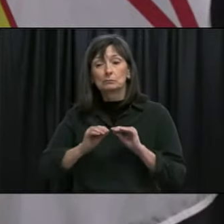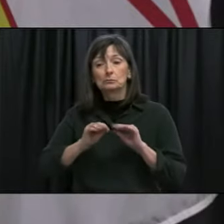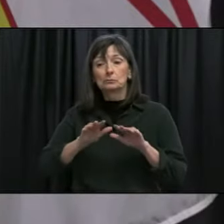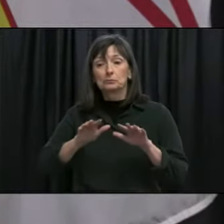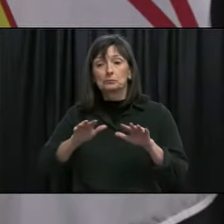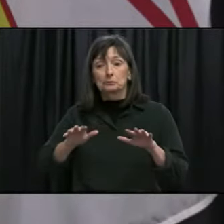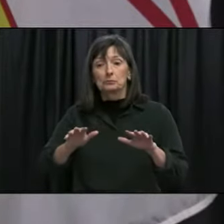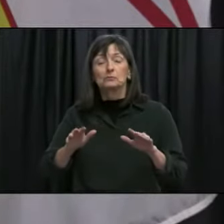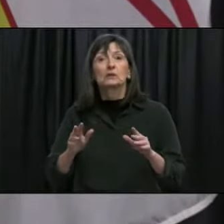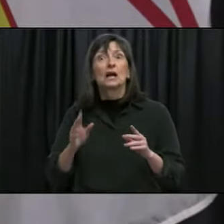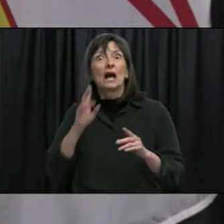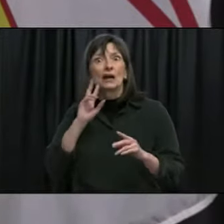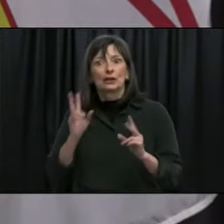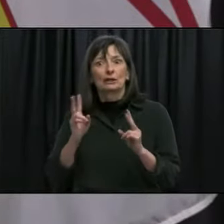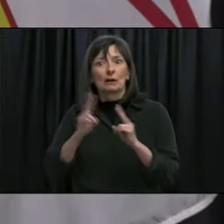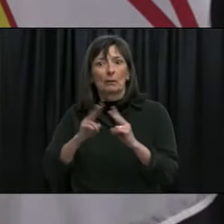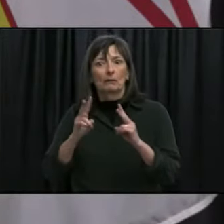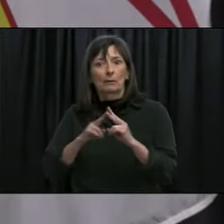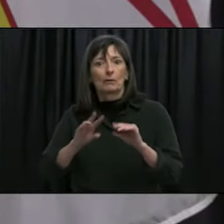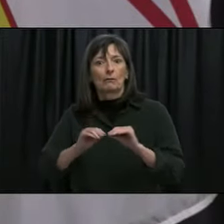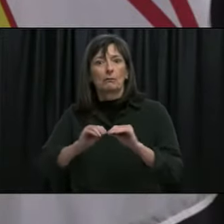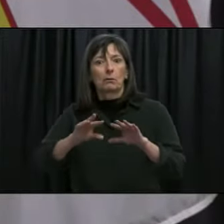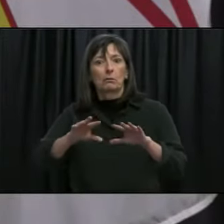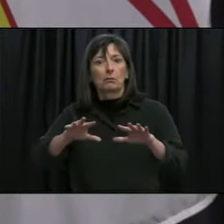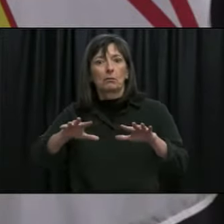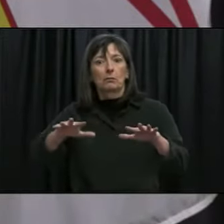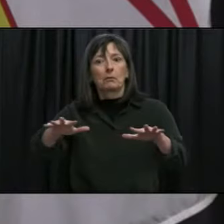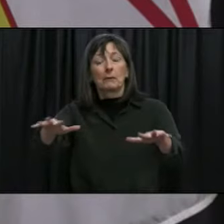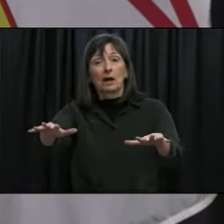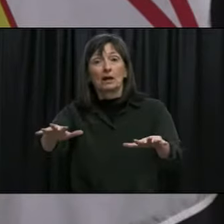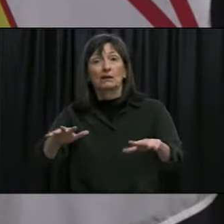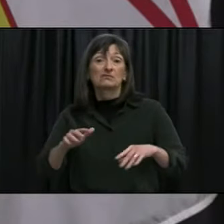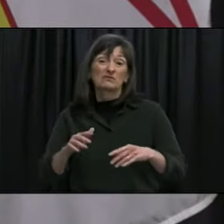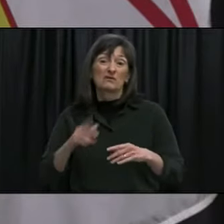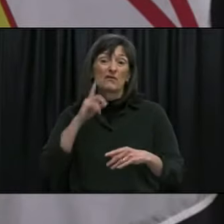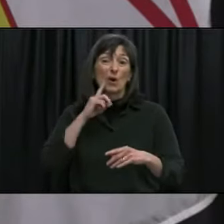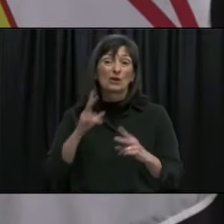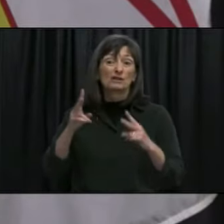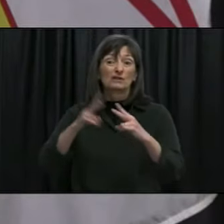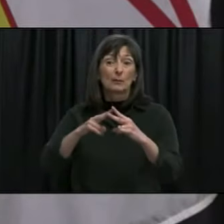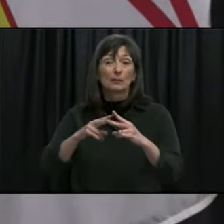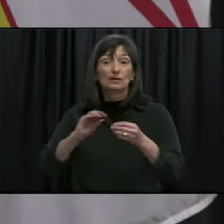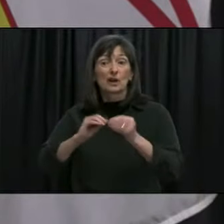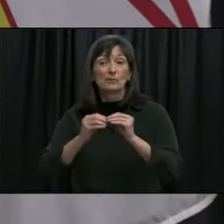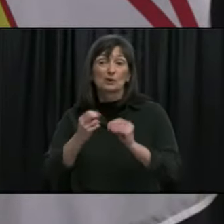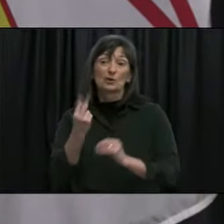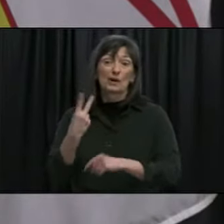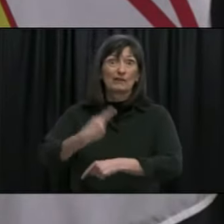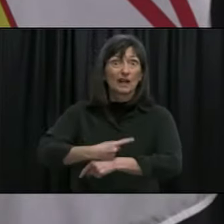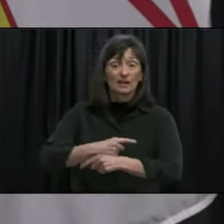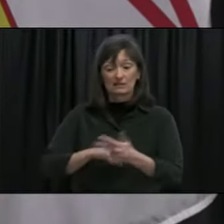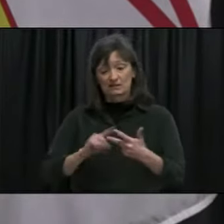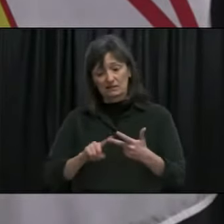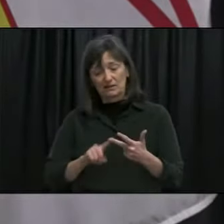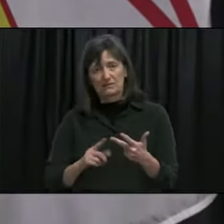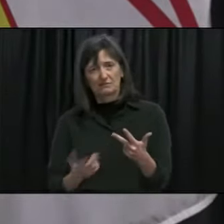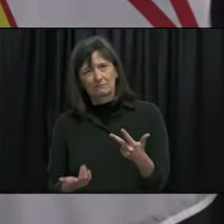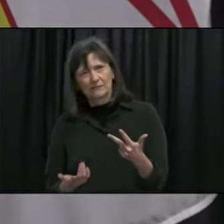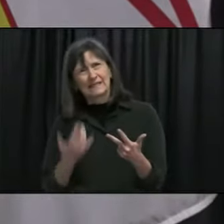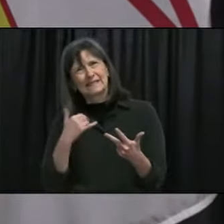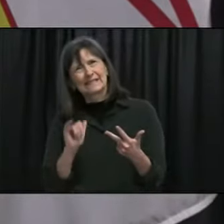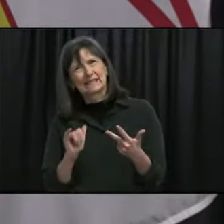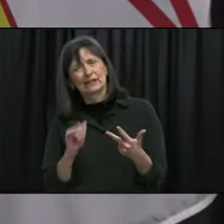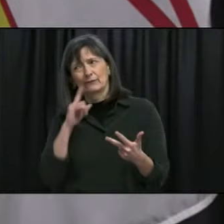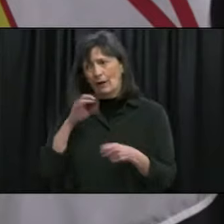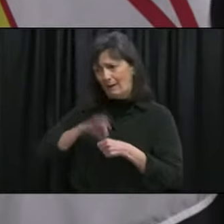used the doubling time that existed at that particular moment in time of 12 days and applied that then even over this time of the